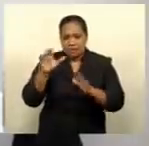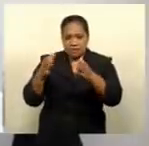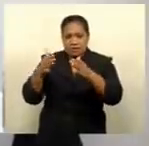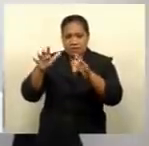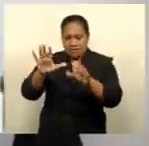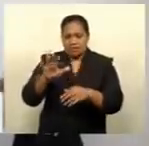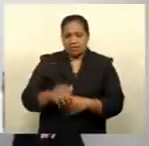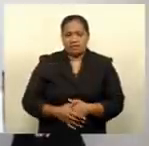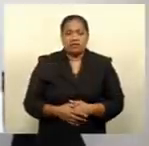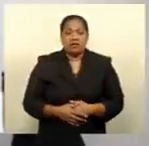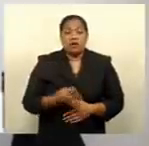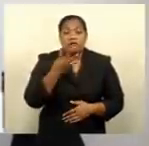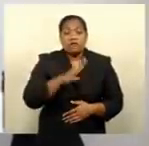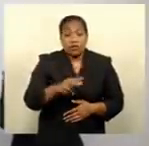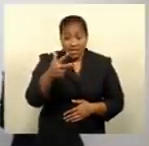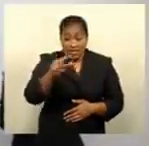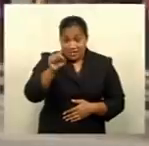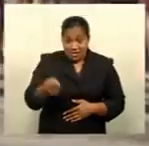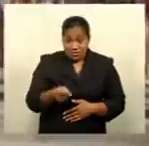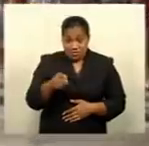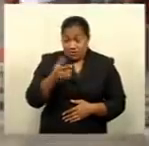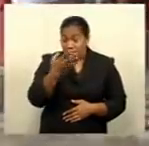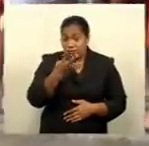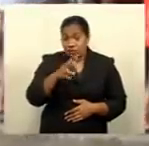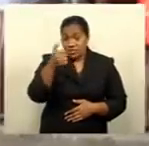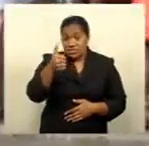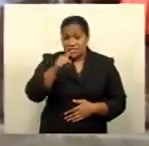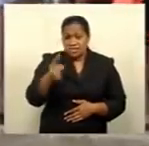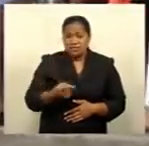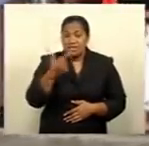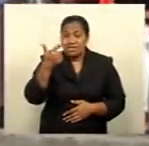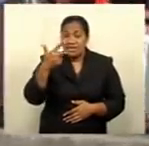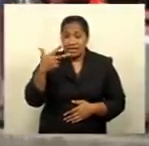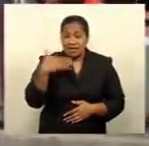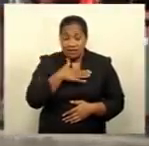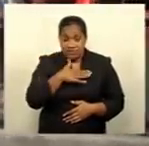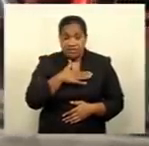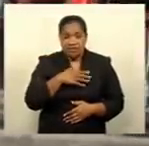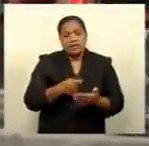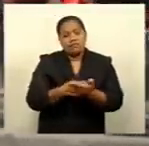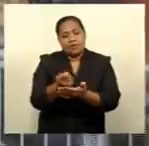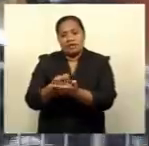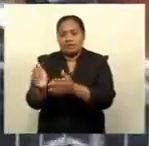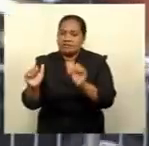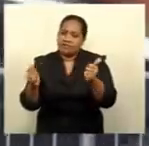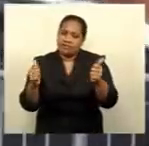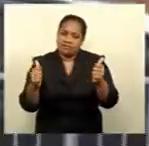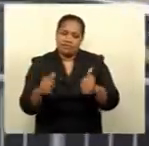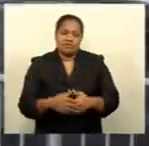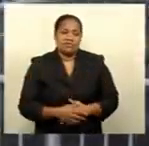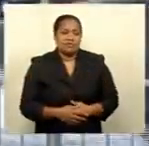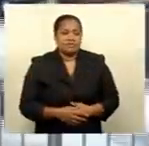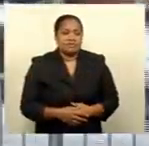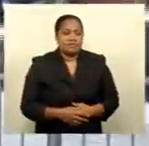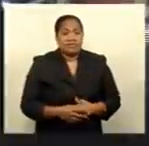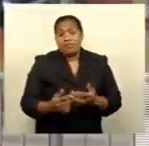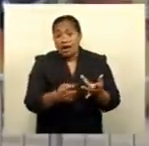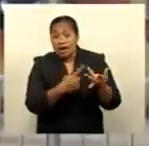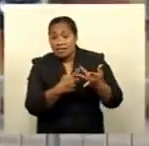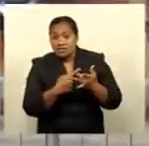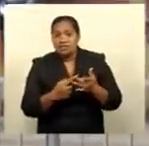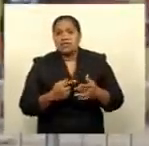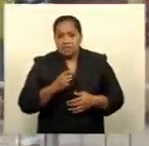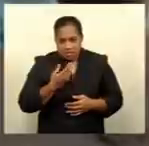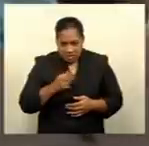46,800 of those have already been paid. The others, the verification process is still